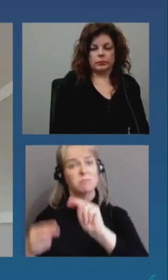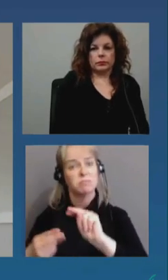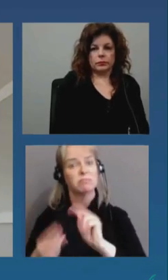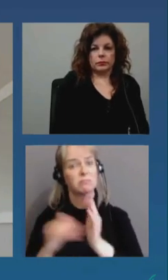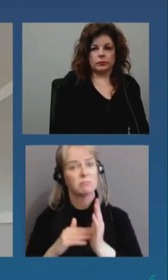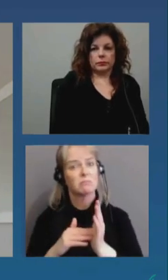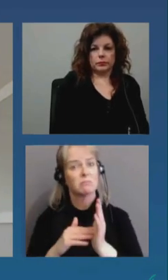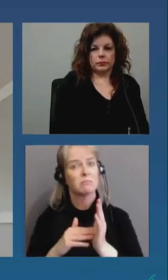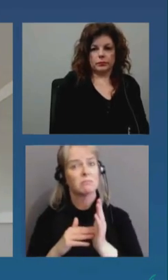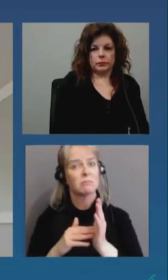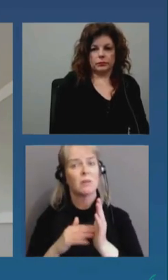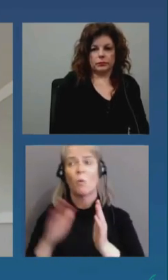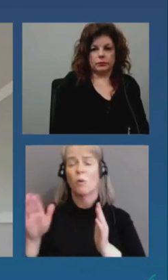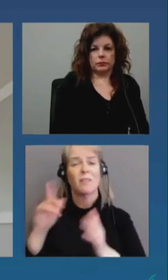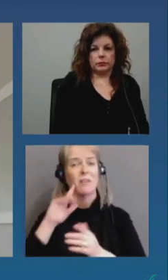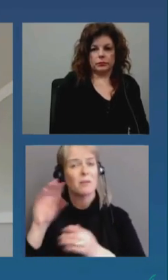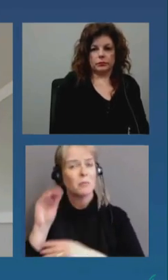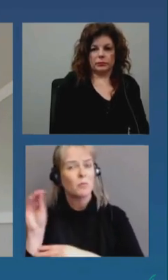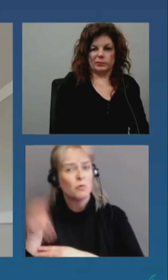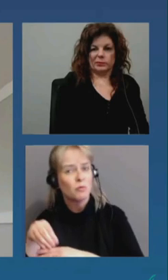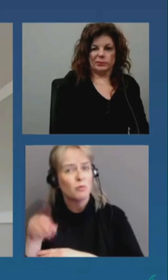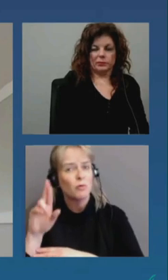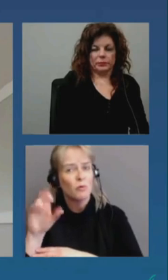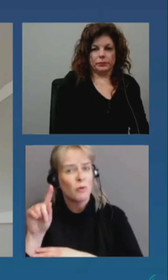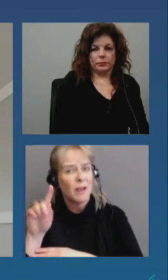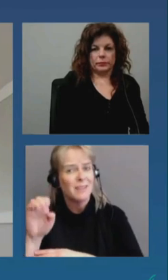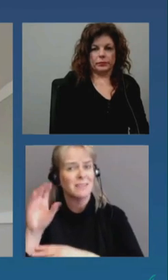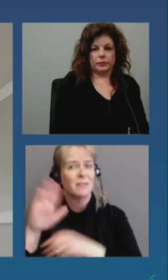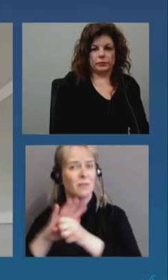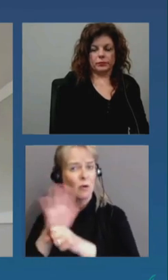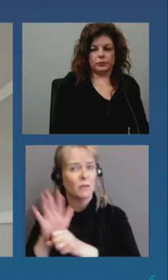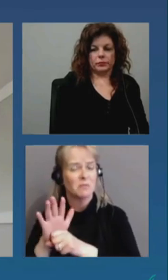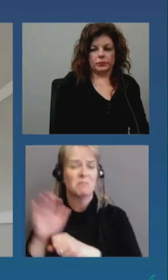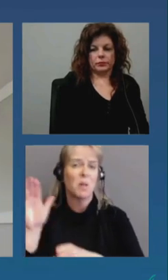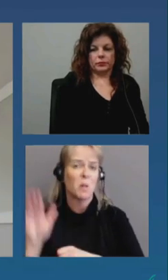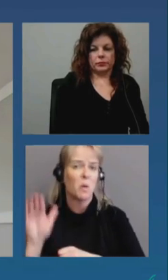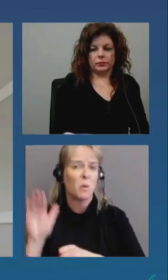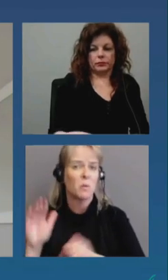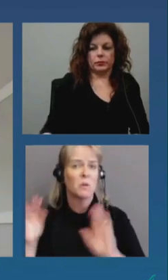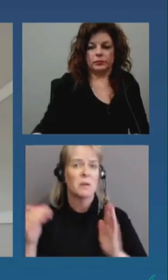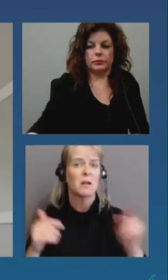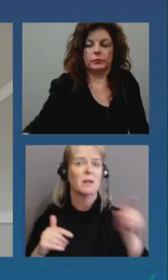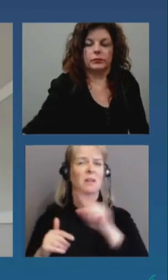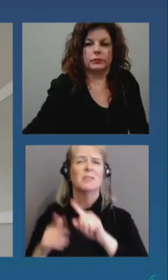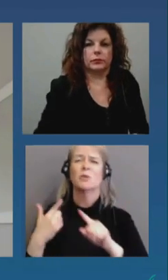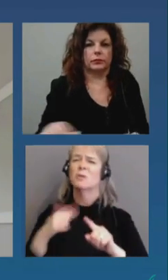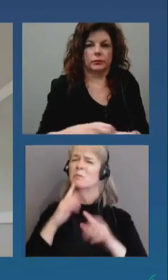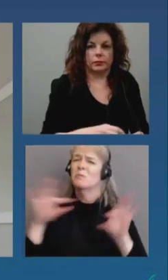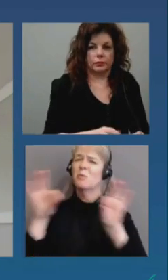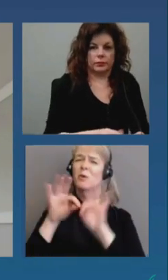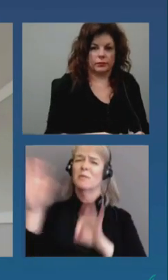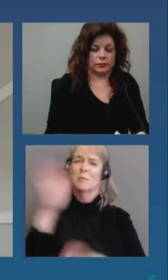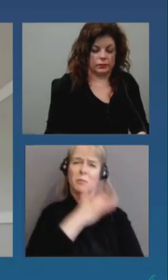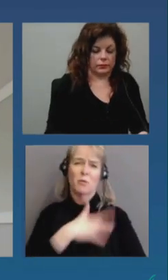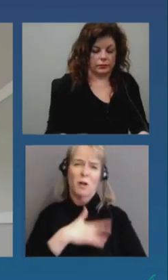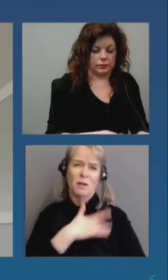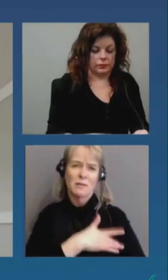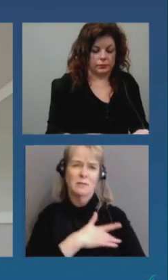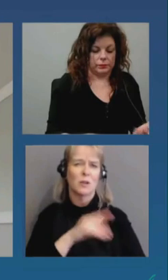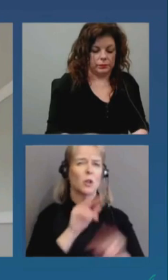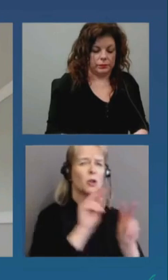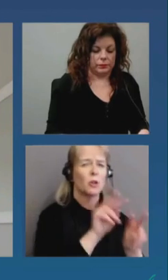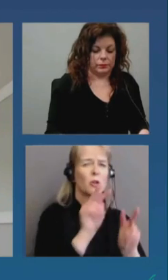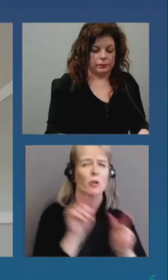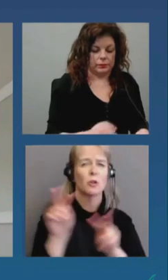rates of covid are not as high uh and so it's really you know to take a look at the places where the curve is